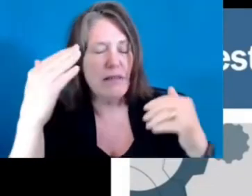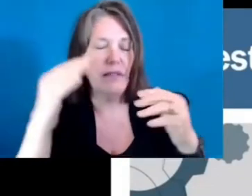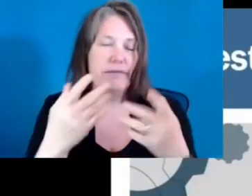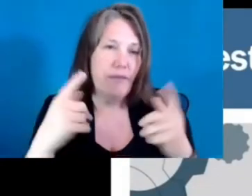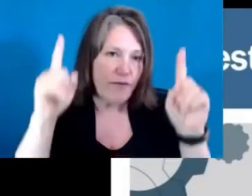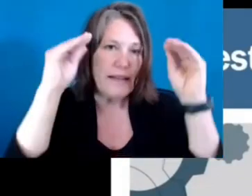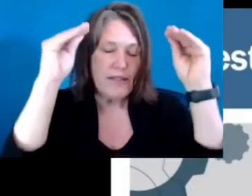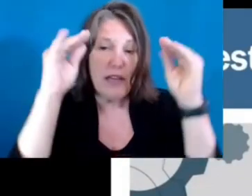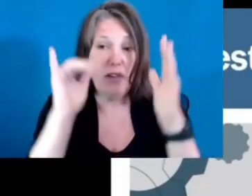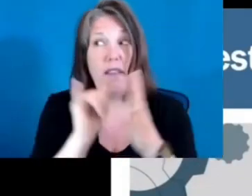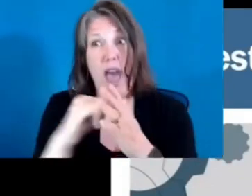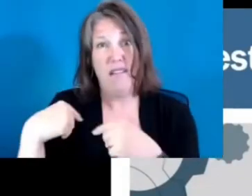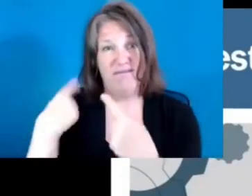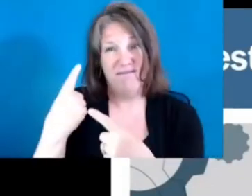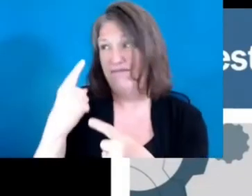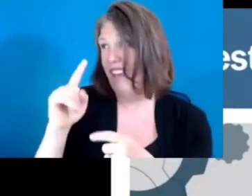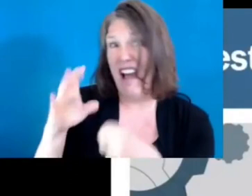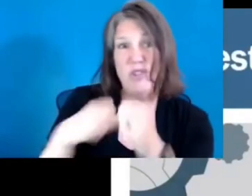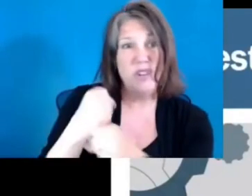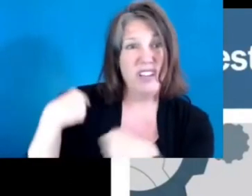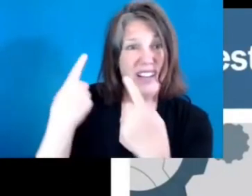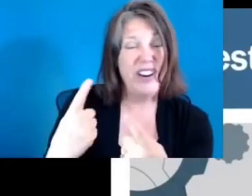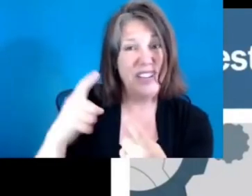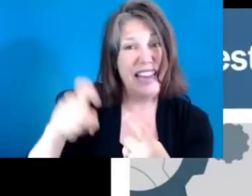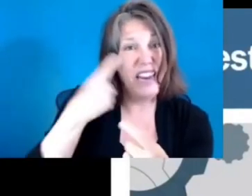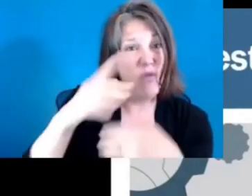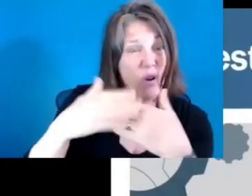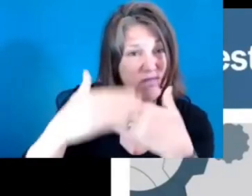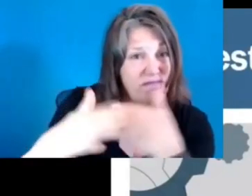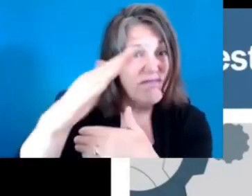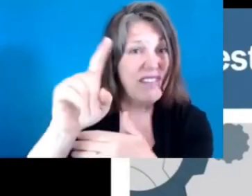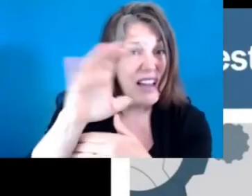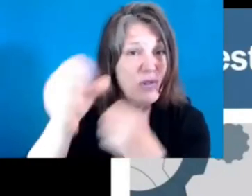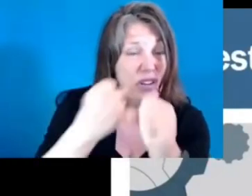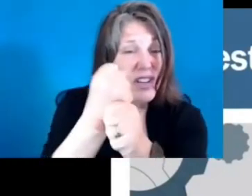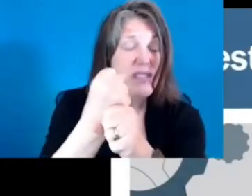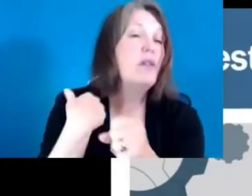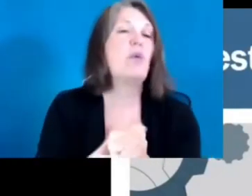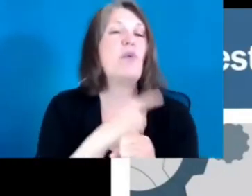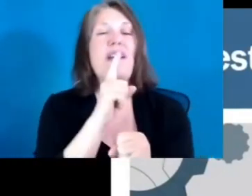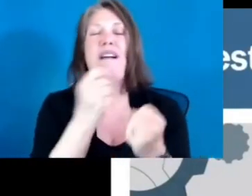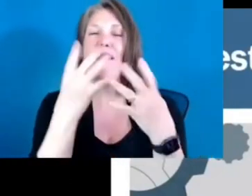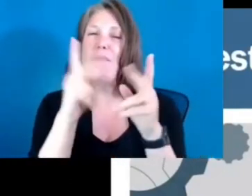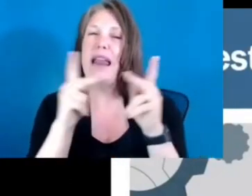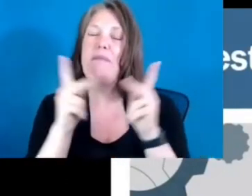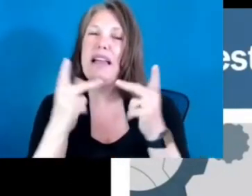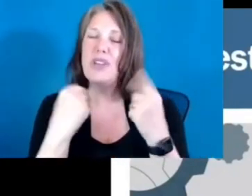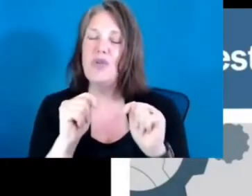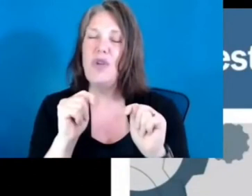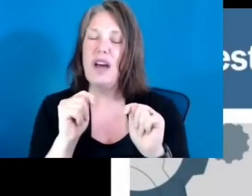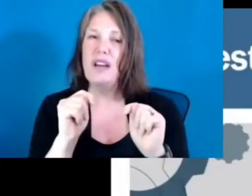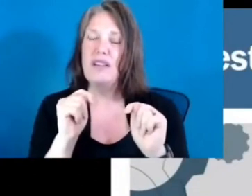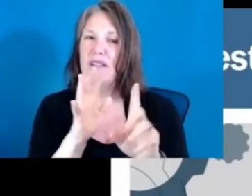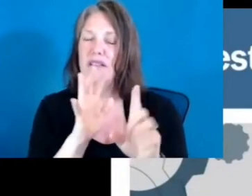We are still in many places trying to break away from the system that was created in the early 1900s, the